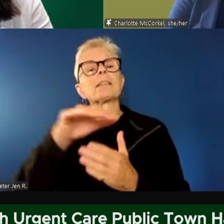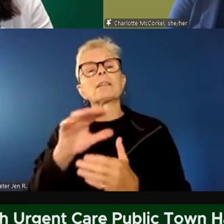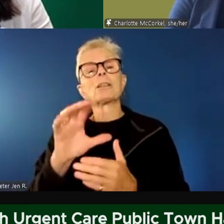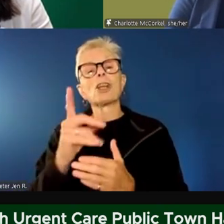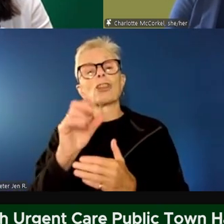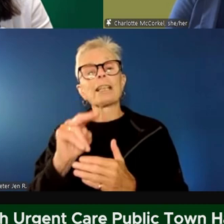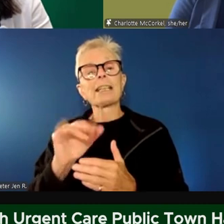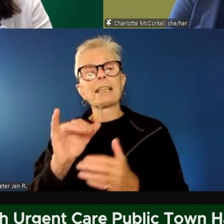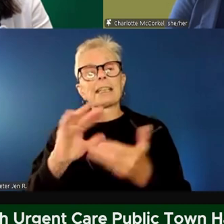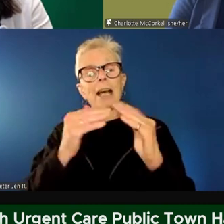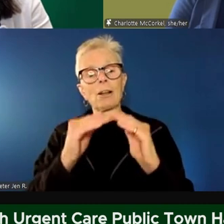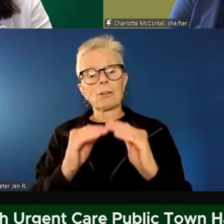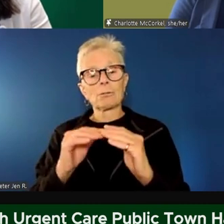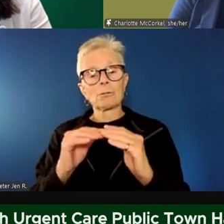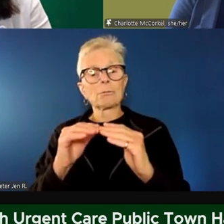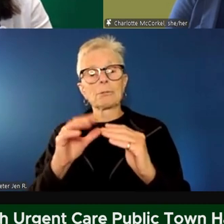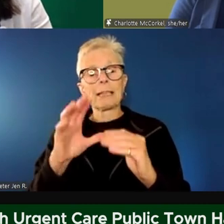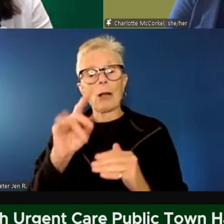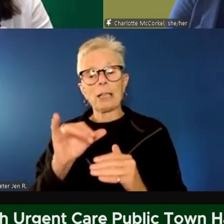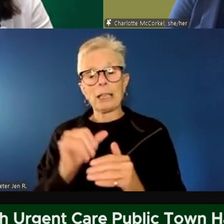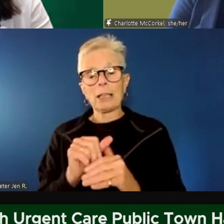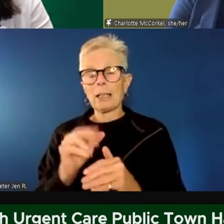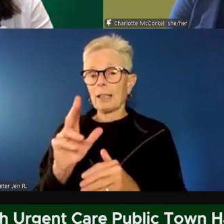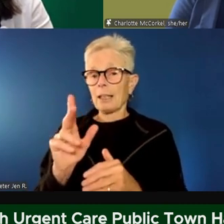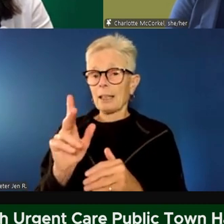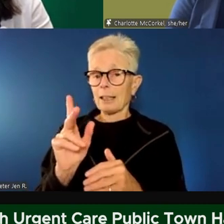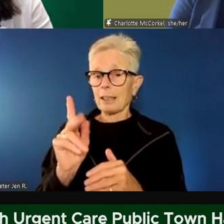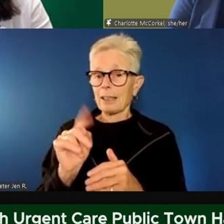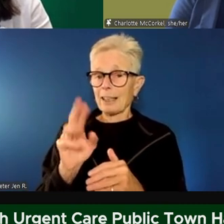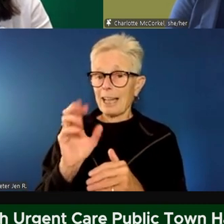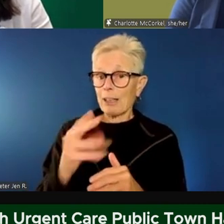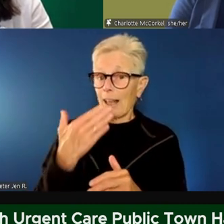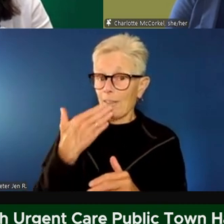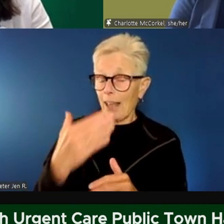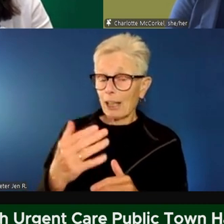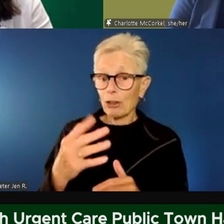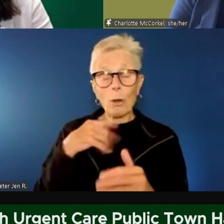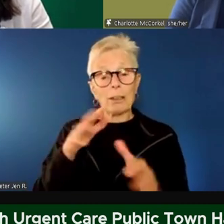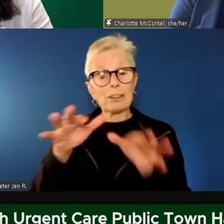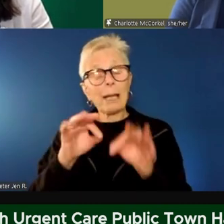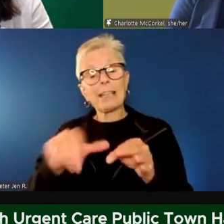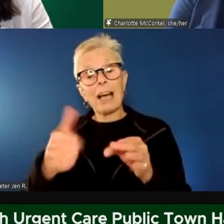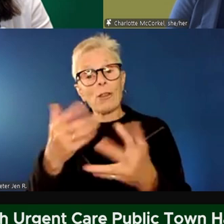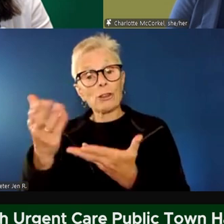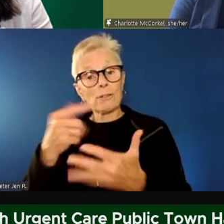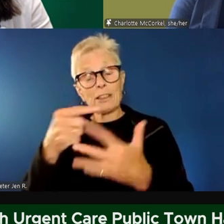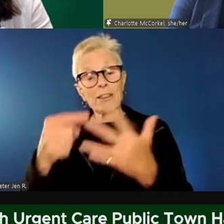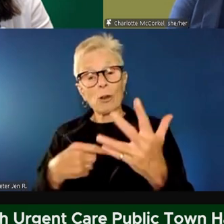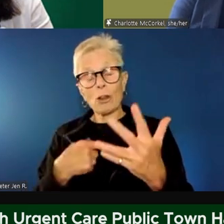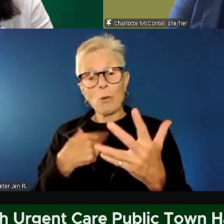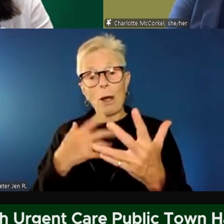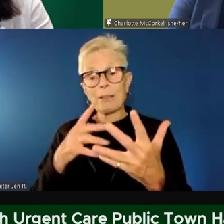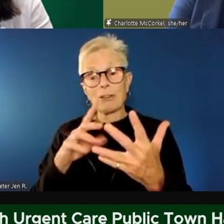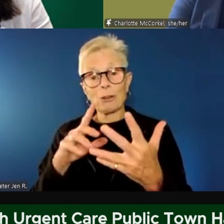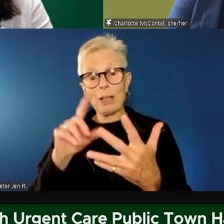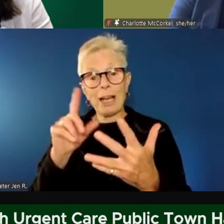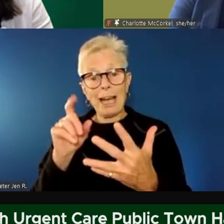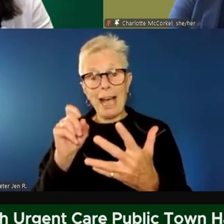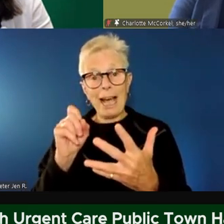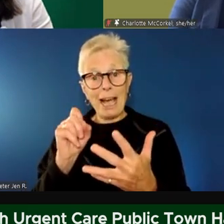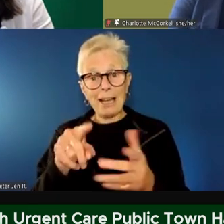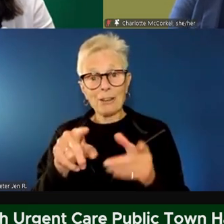Thank you, Katie. Did you want to say anything else about some of the services that might be available or want me to pump the question to these guys?